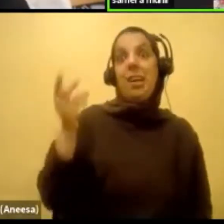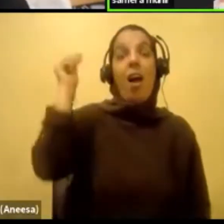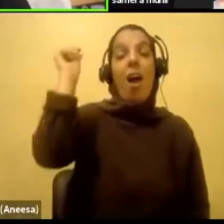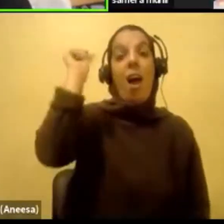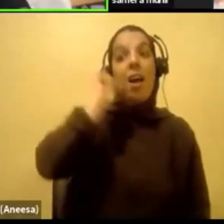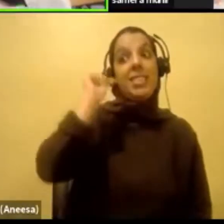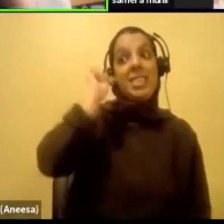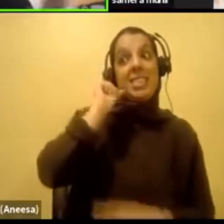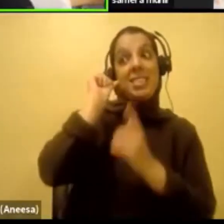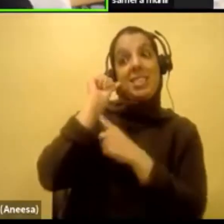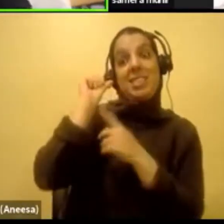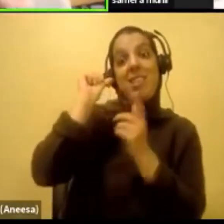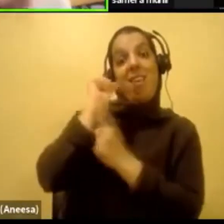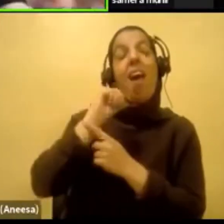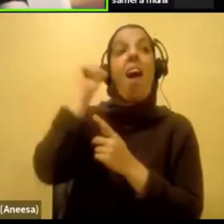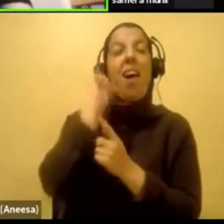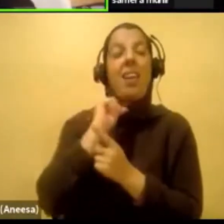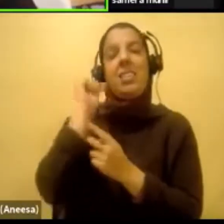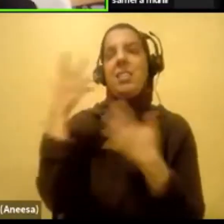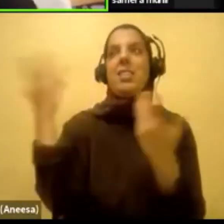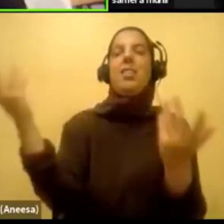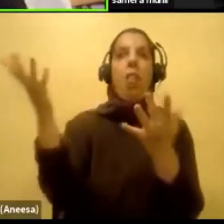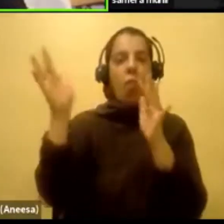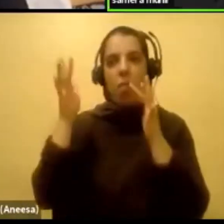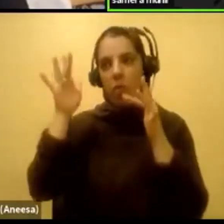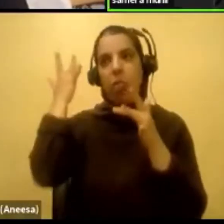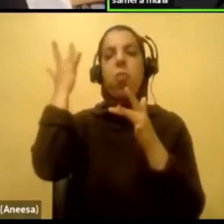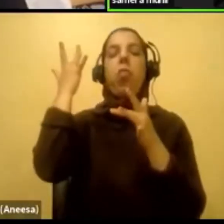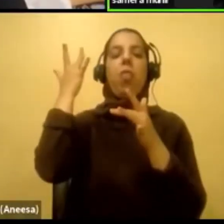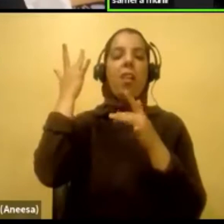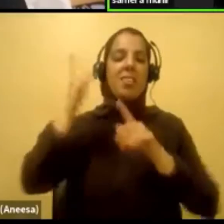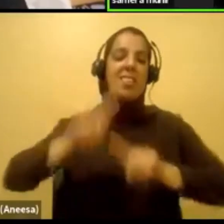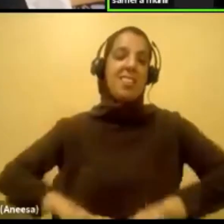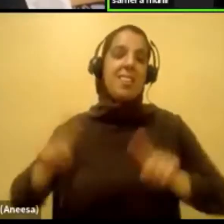different line. That's a whole different line.